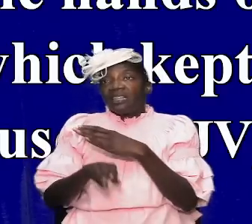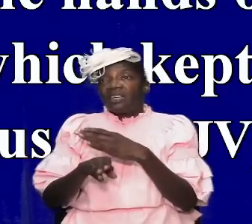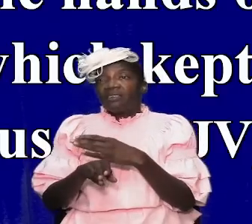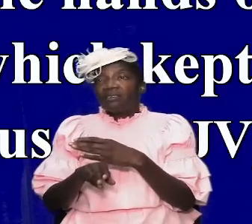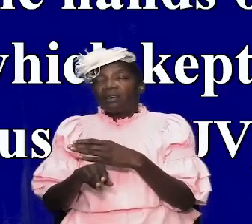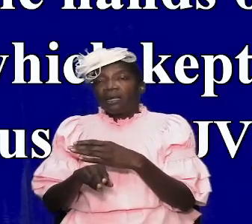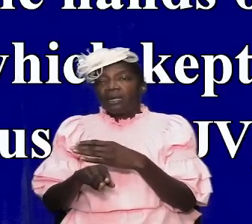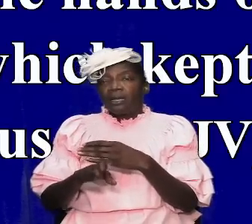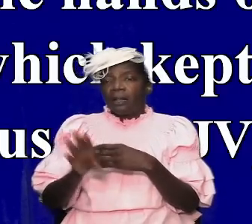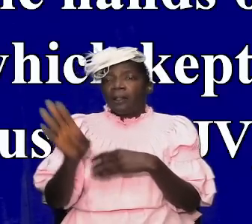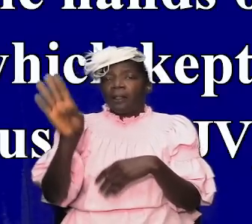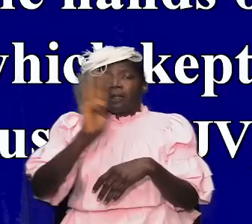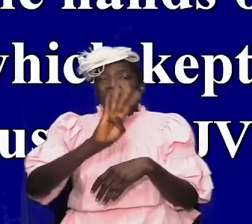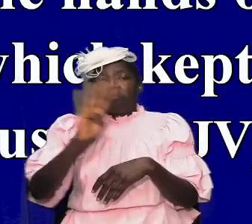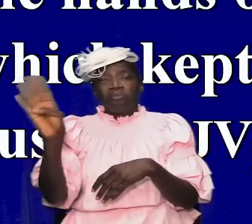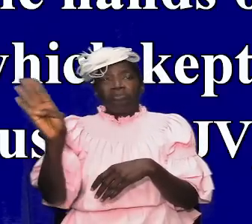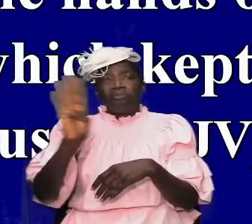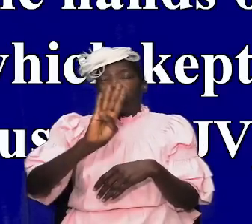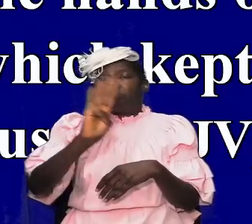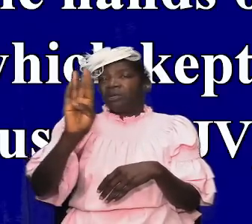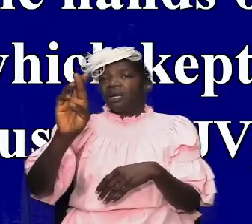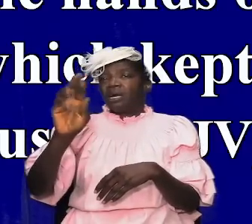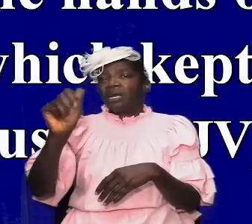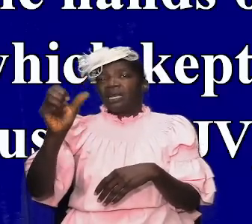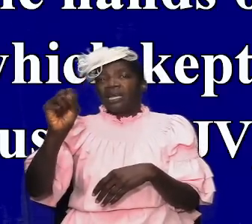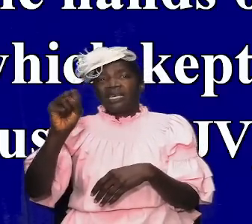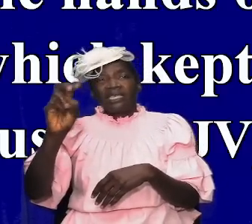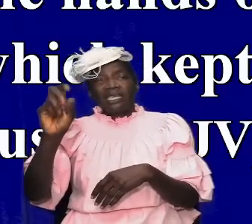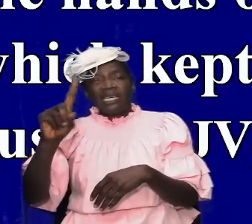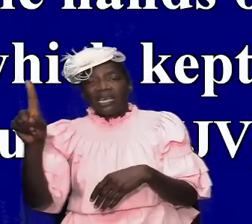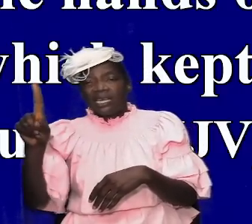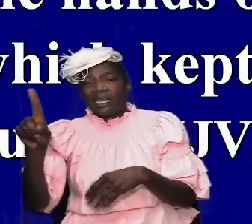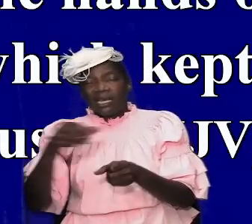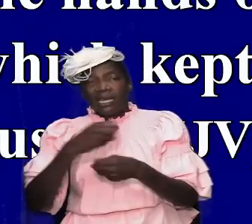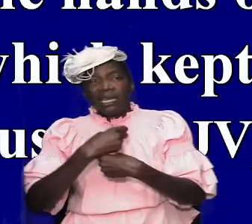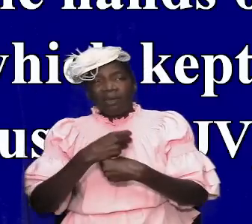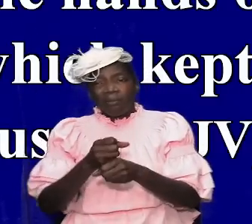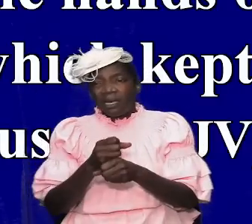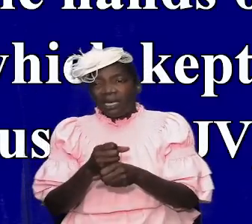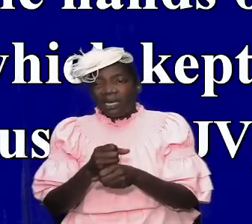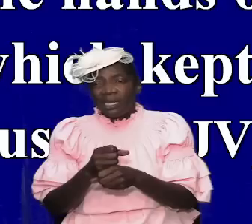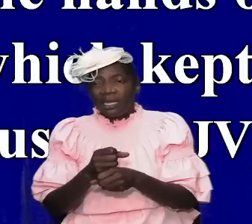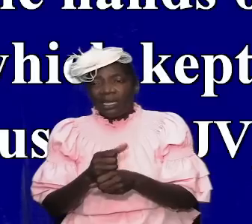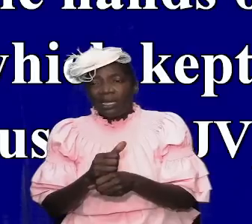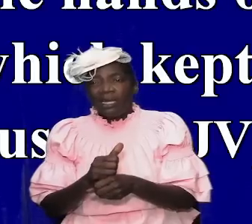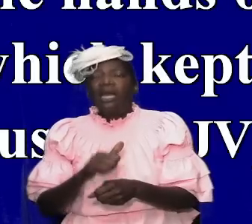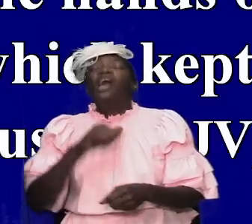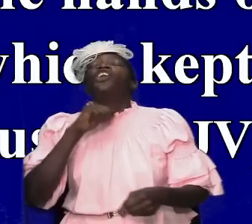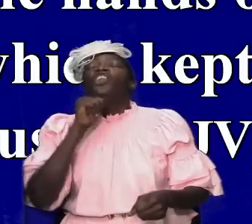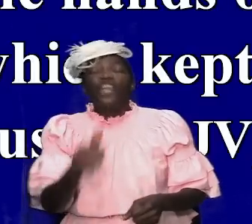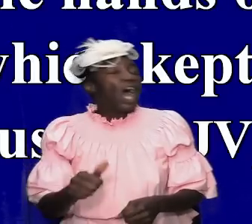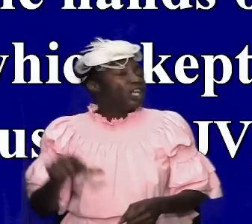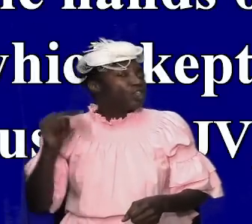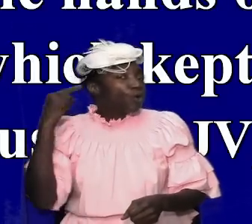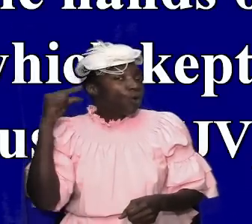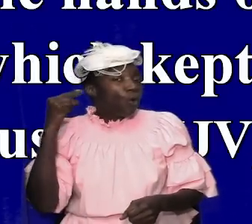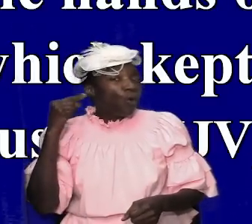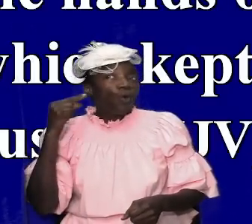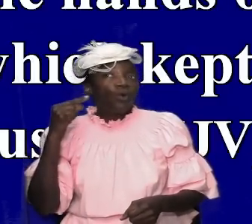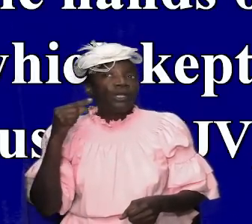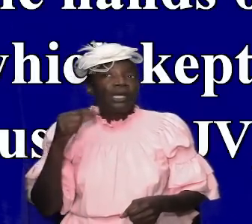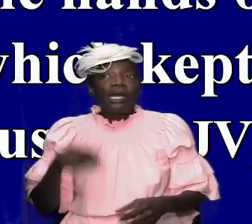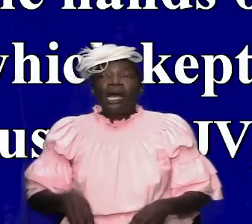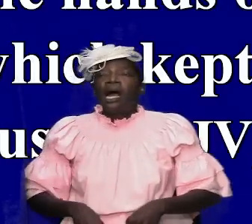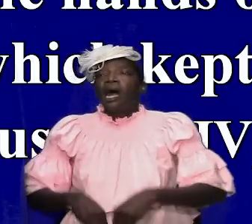brazen shield in other words he made the shield now but they were of brass and committed